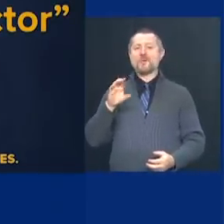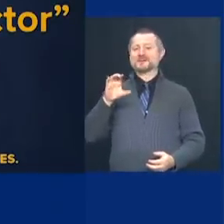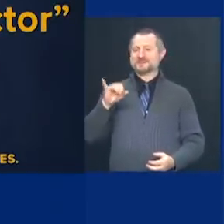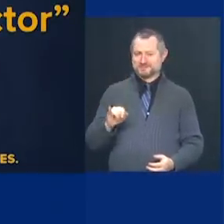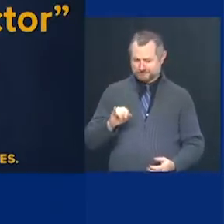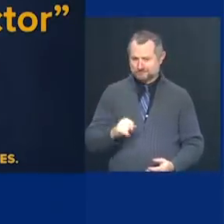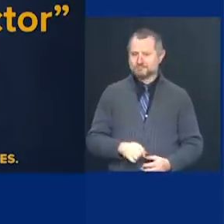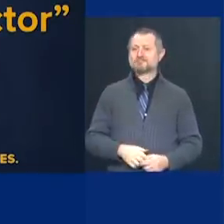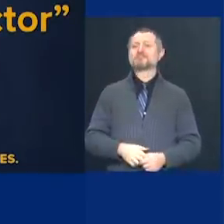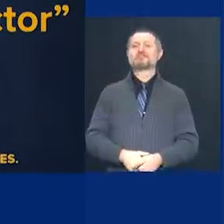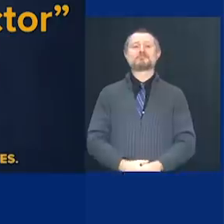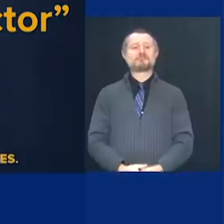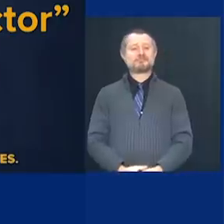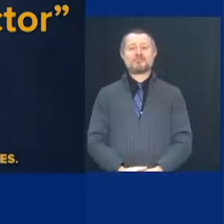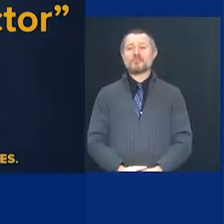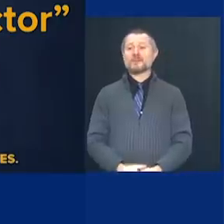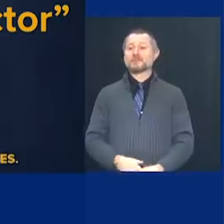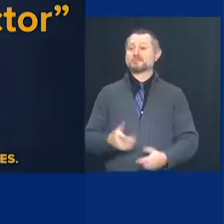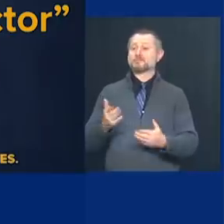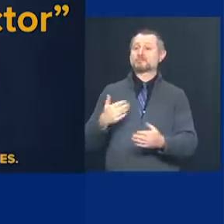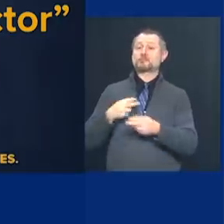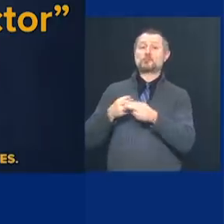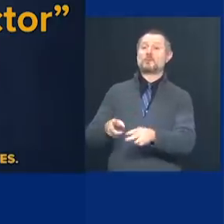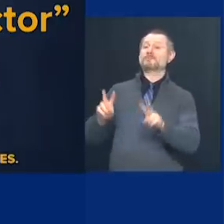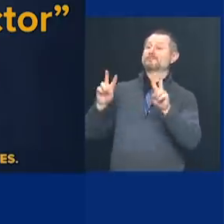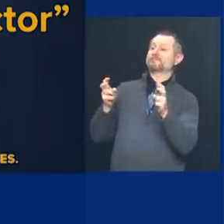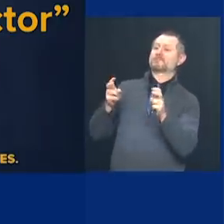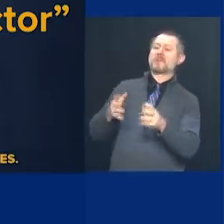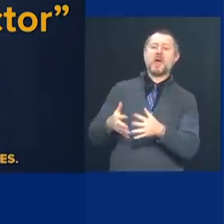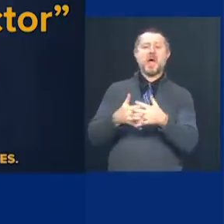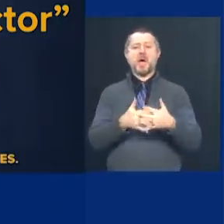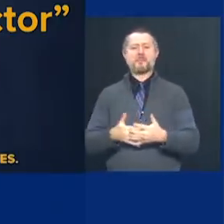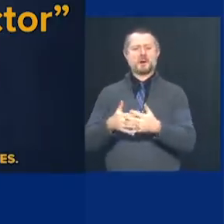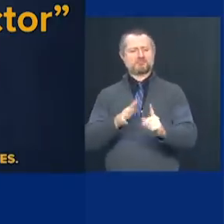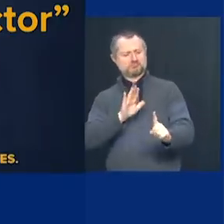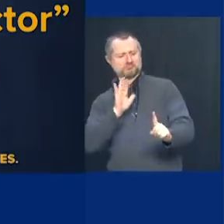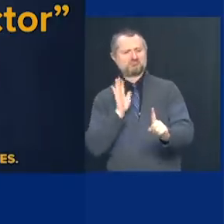I like to call America's doctor. He